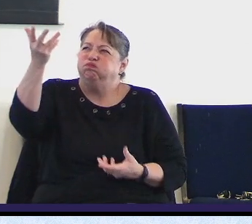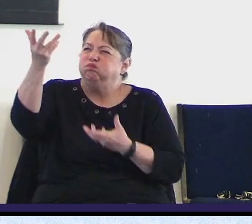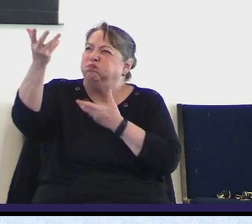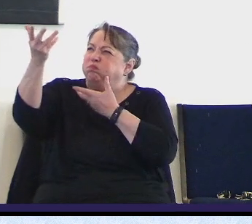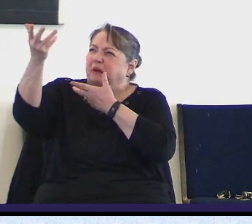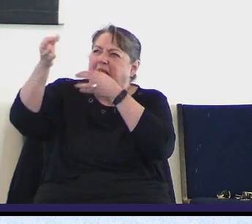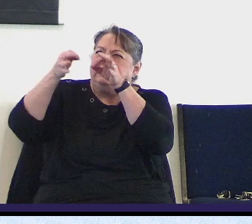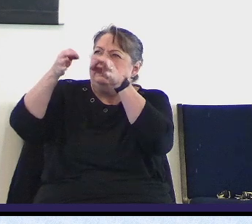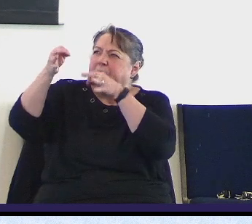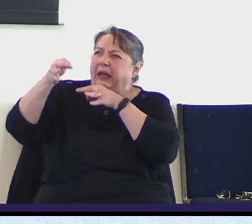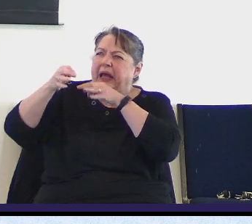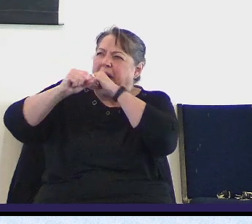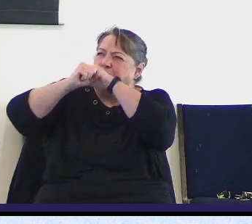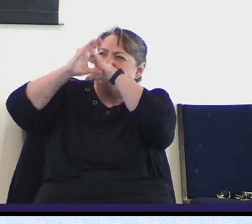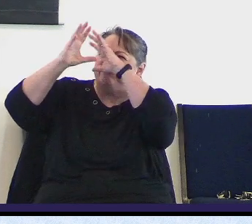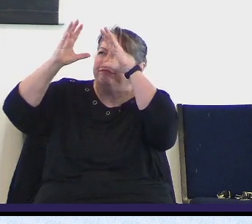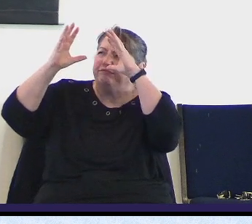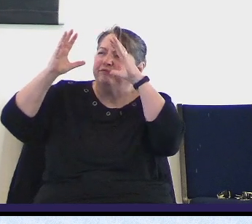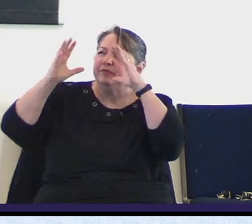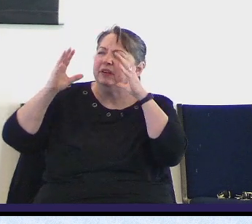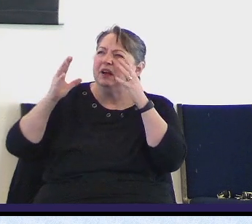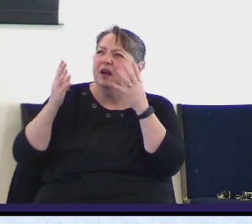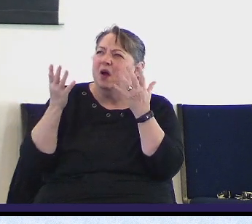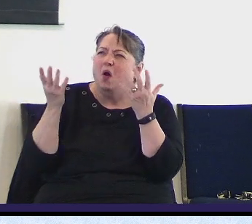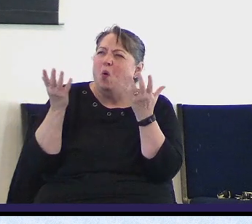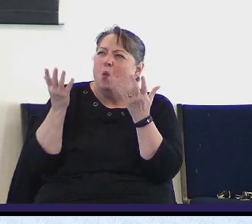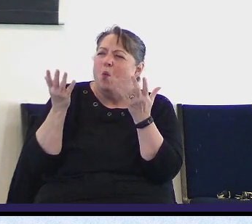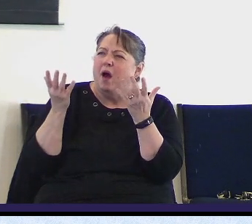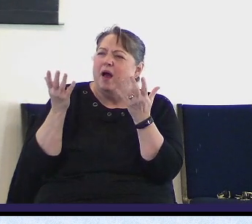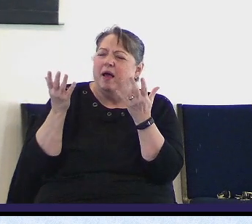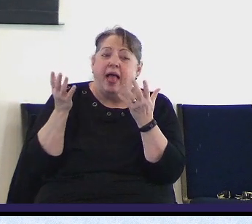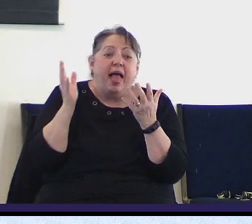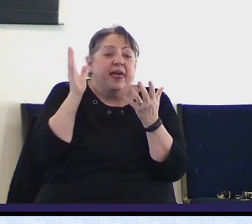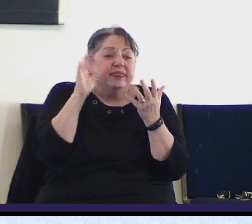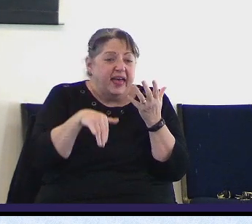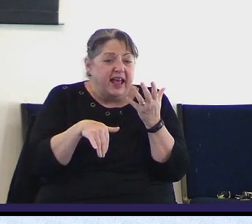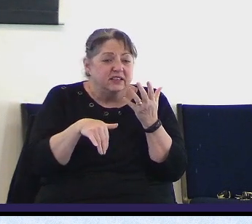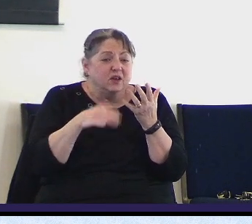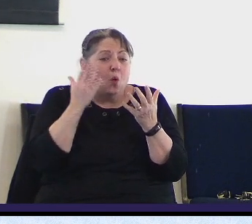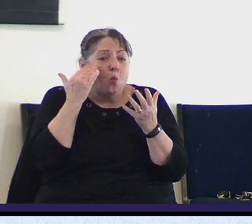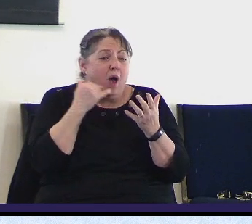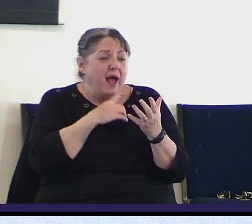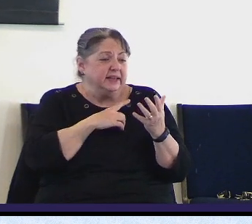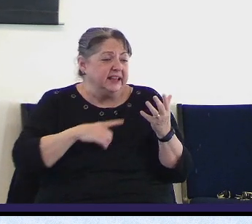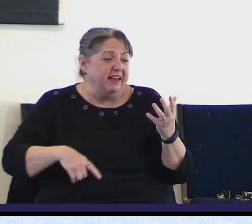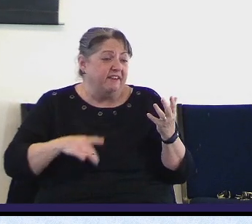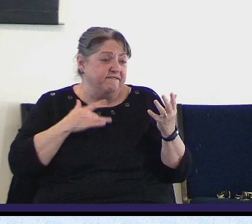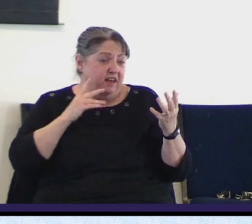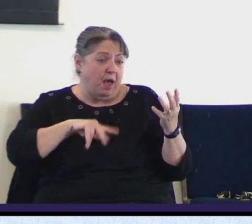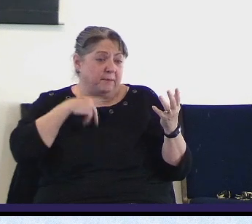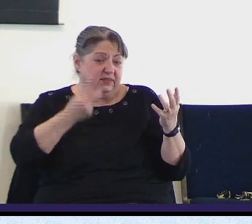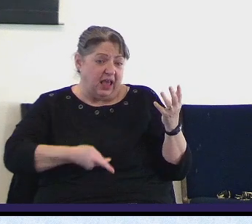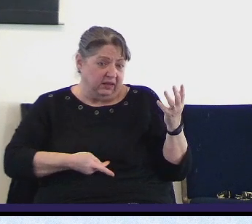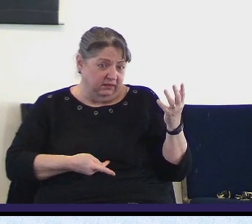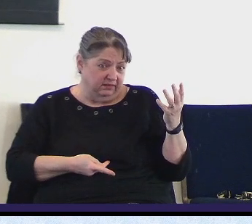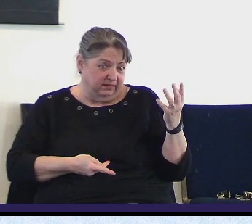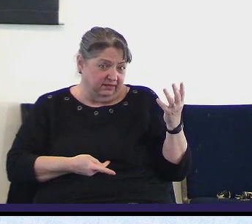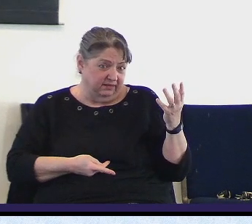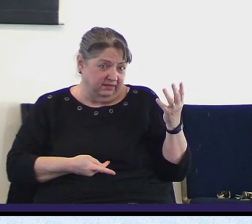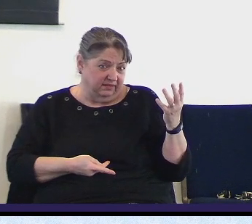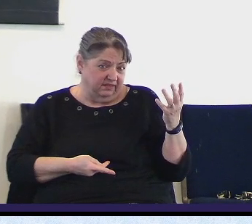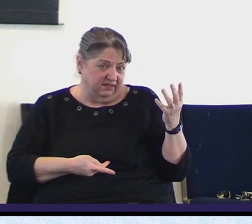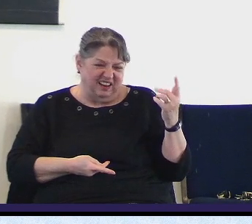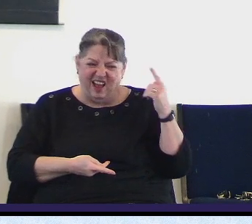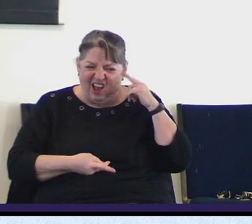how they, how they felt and how they believed and what they believed. That was what was disturbing David. He